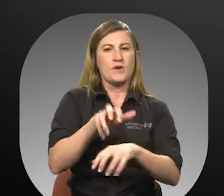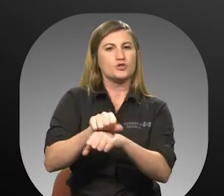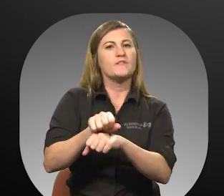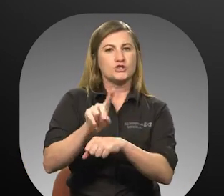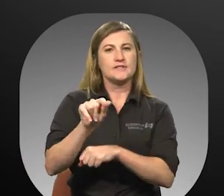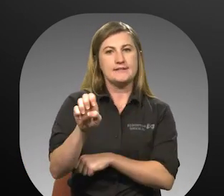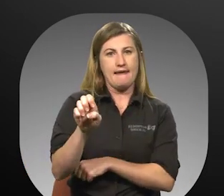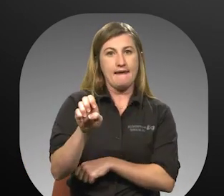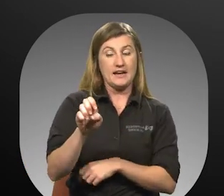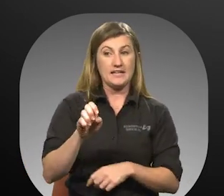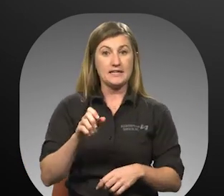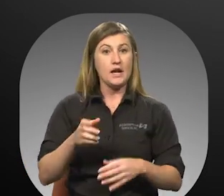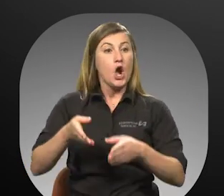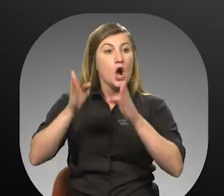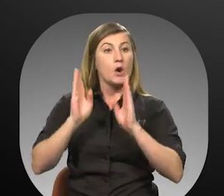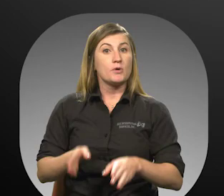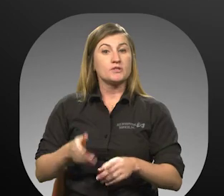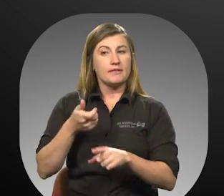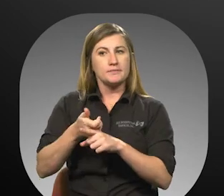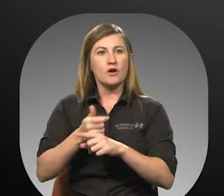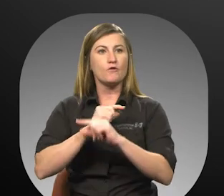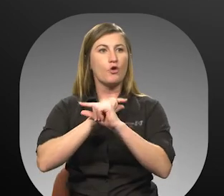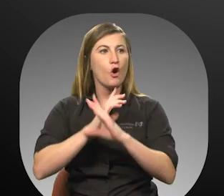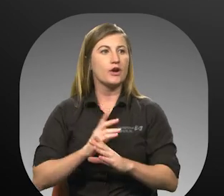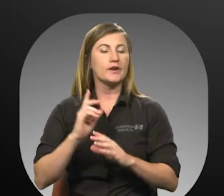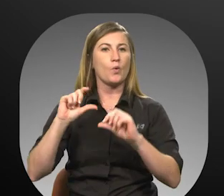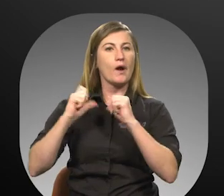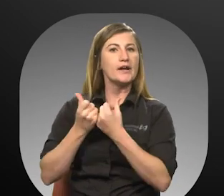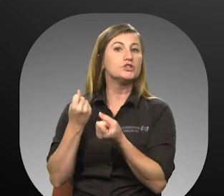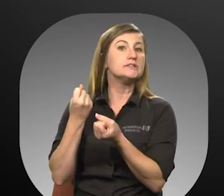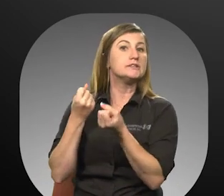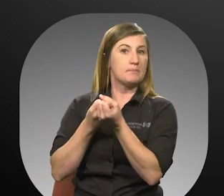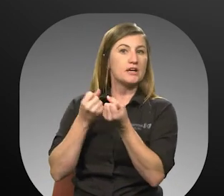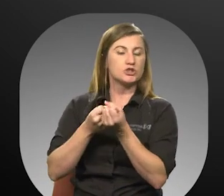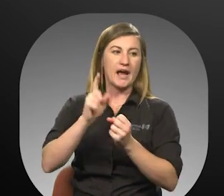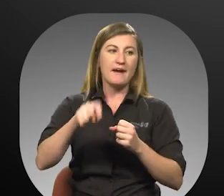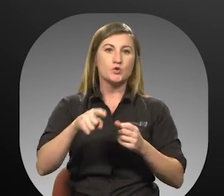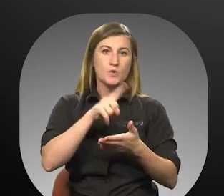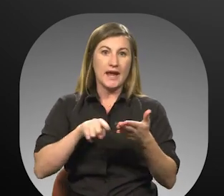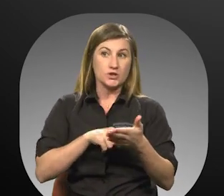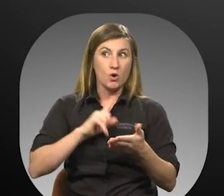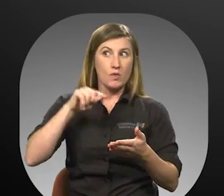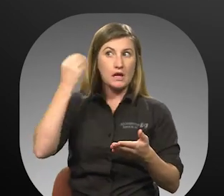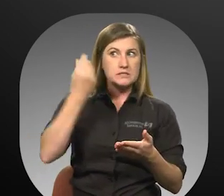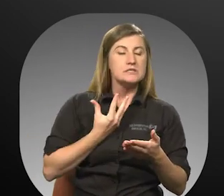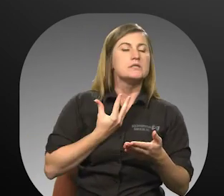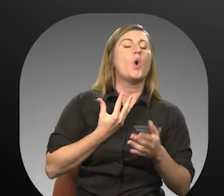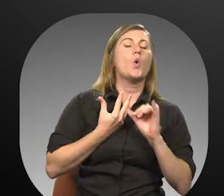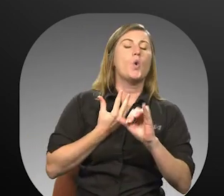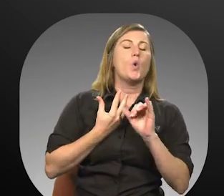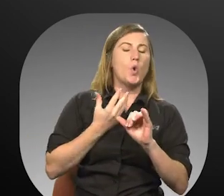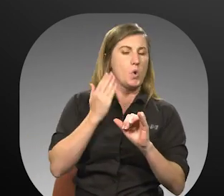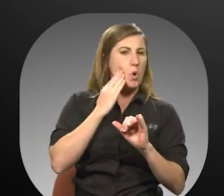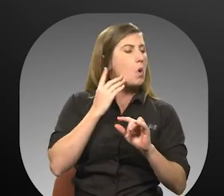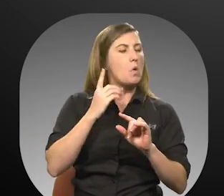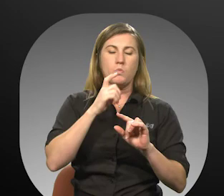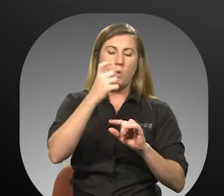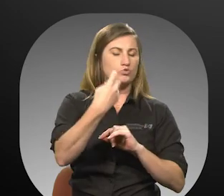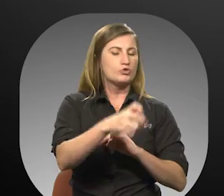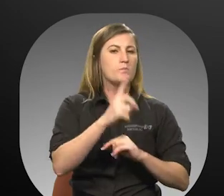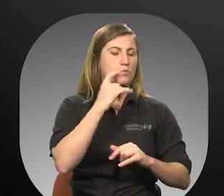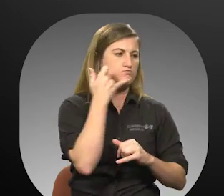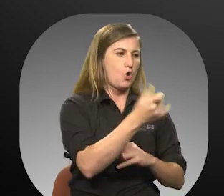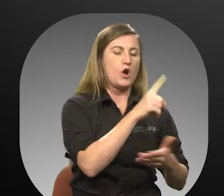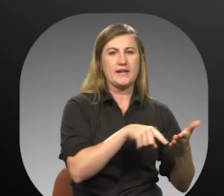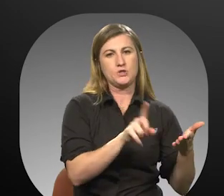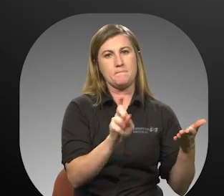date. Individuals, their guardians or agency sponsors, must cancel trips as soon as they become aware that the trip will not be made.